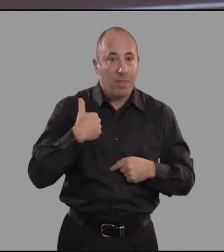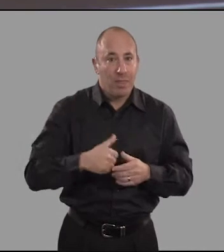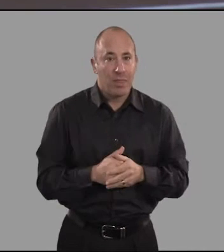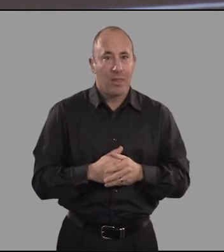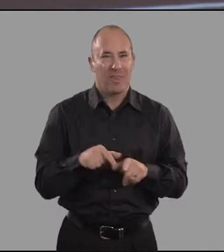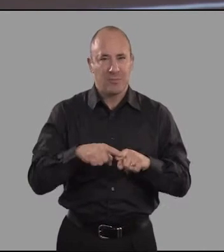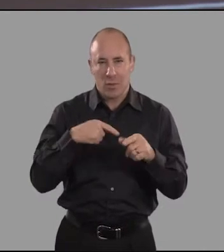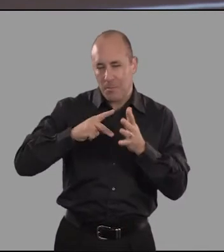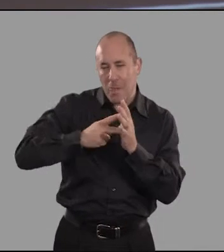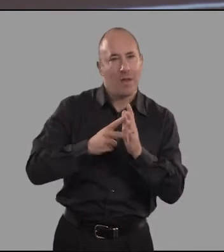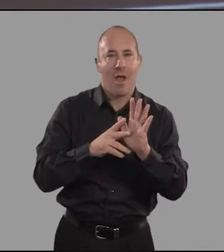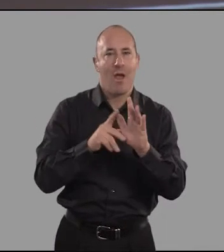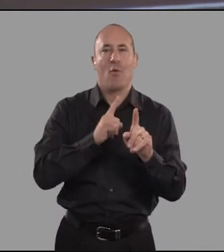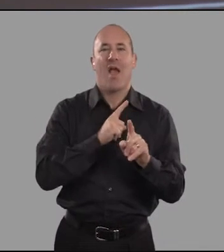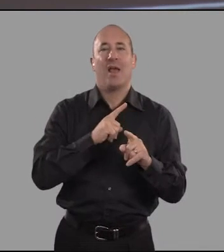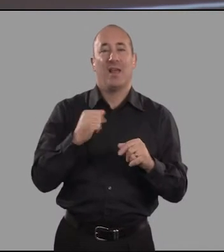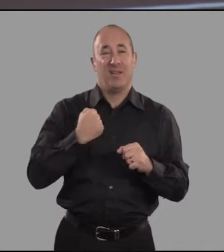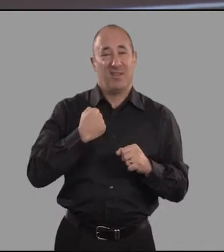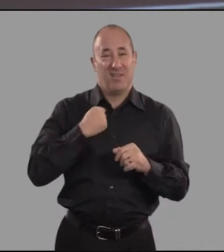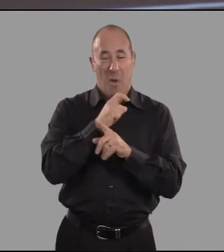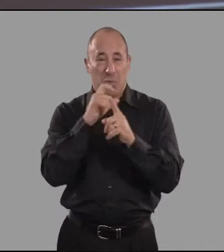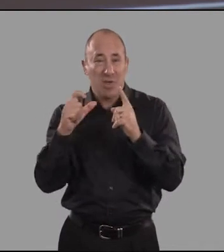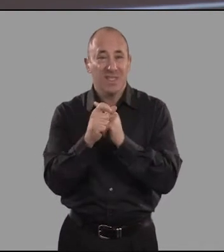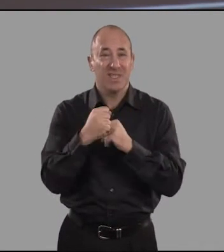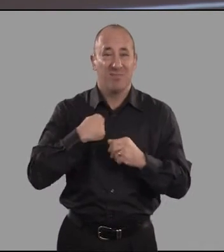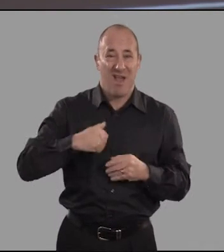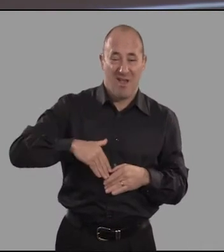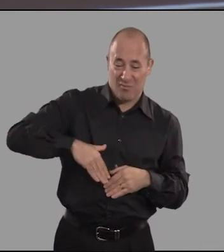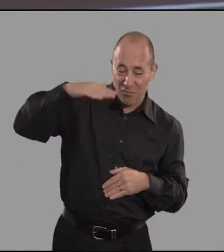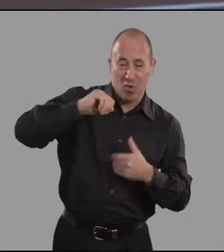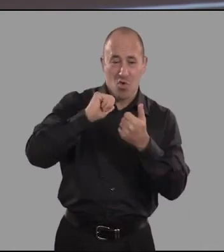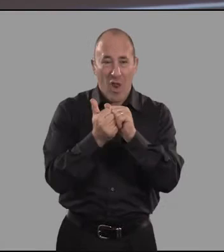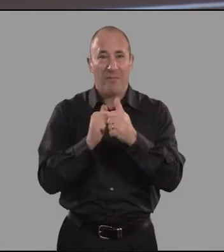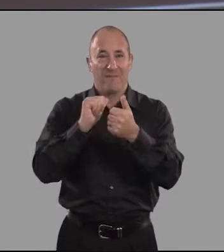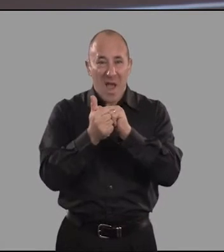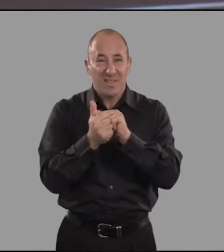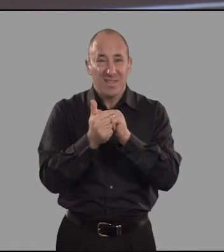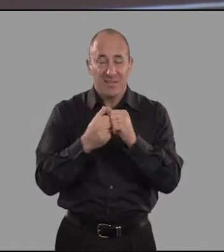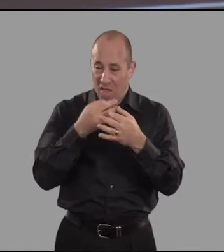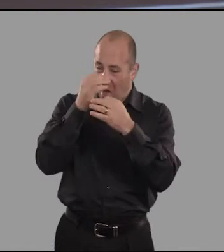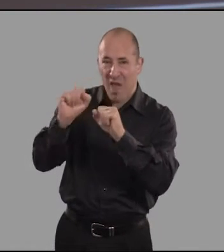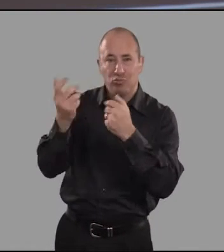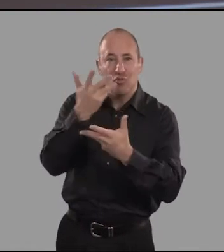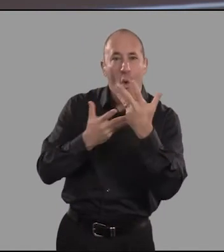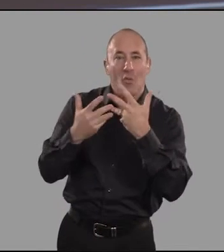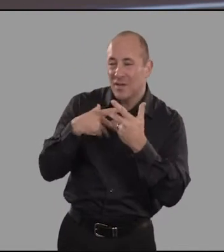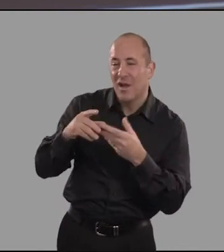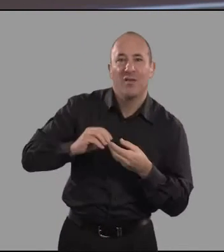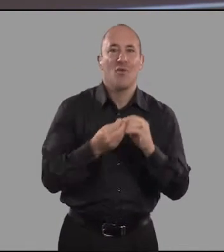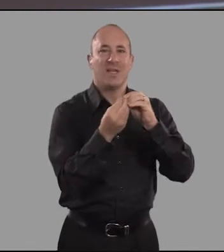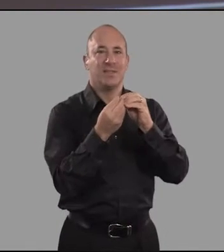engineering, but stories I was naturally drawn to, presented by a community of artists that were my colleagues and comrades.